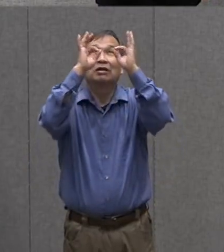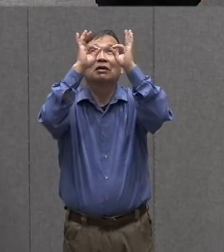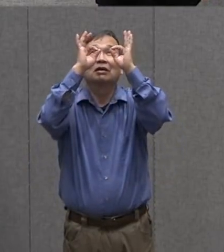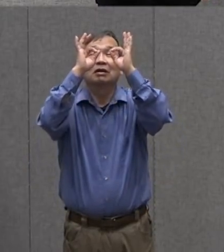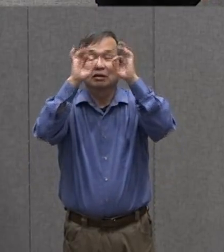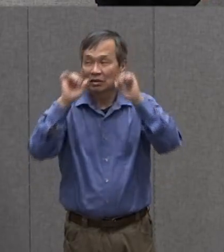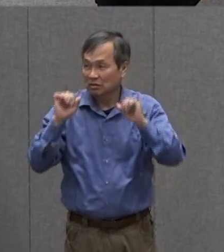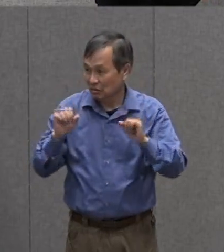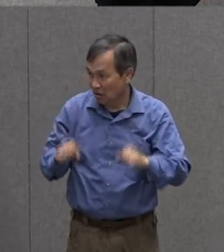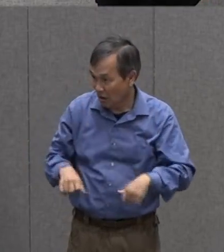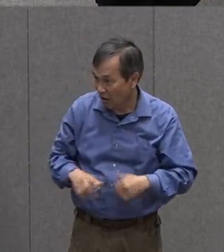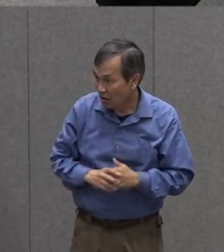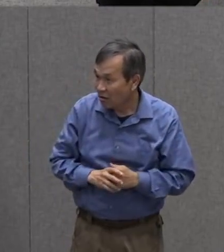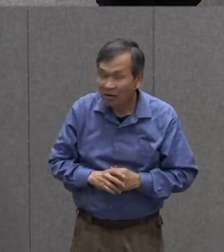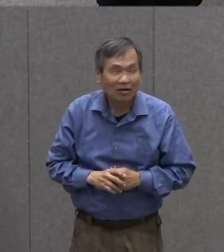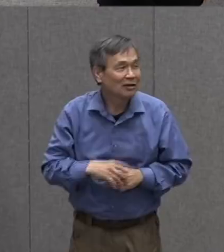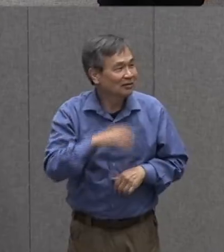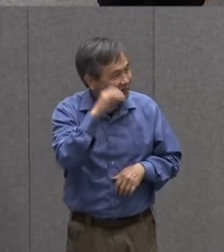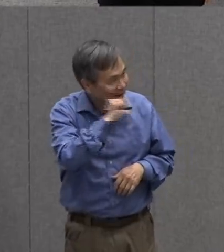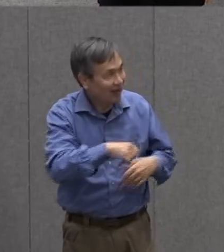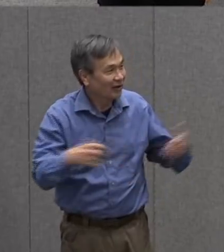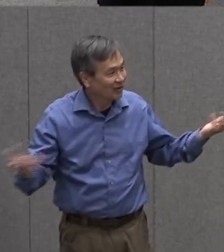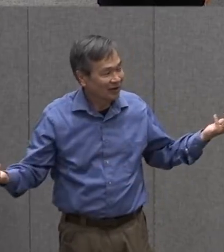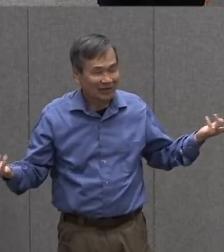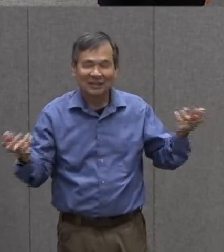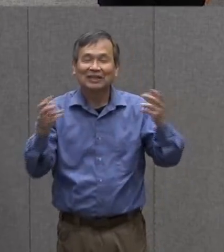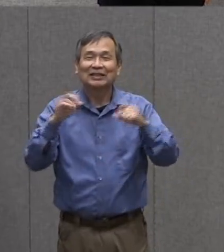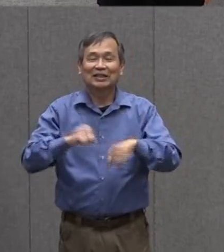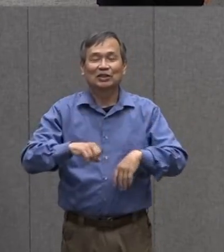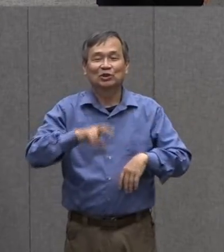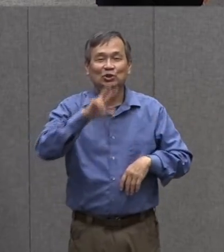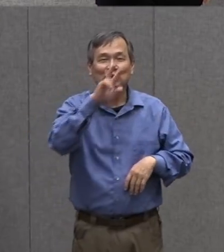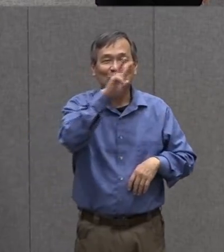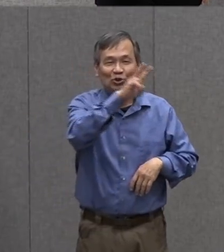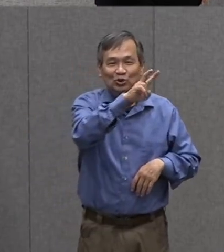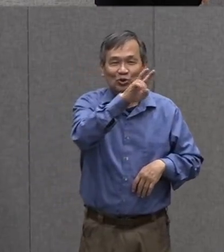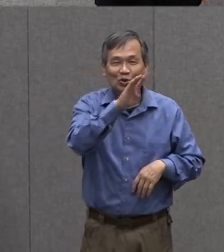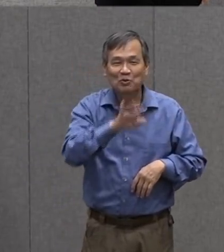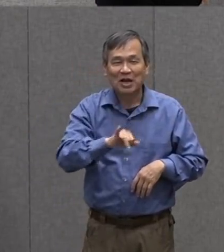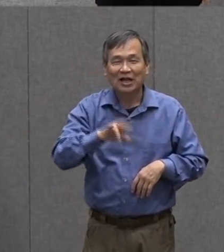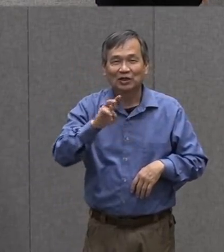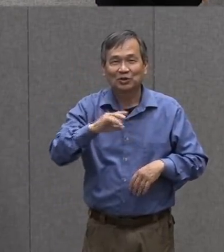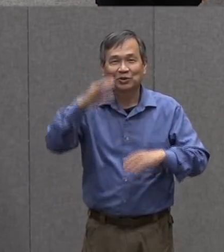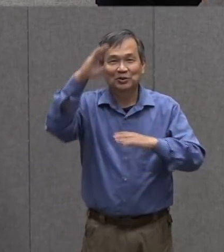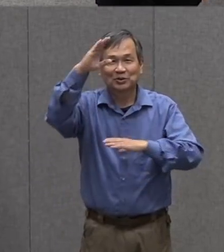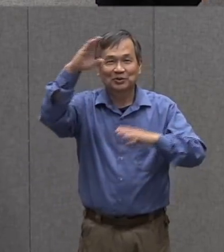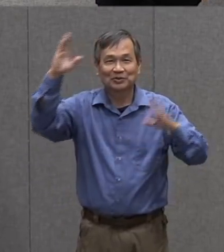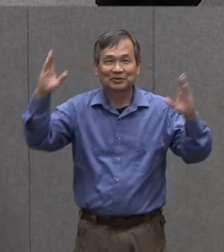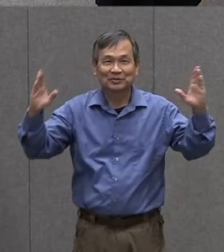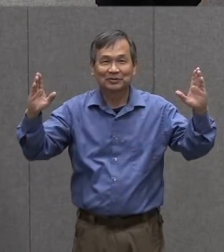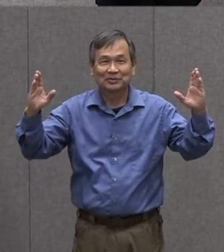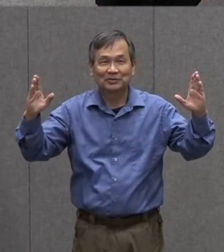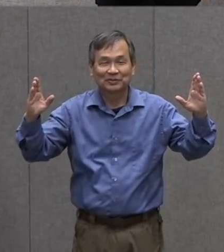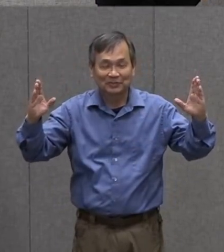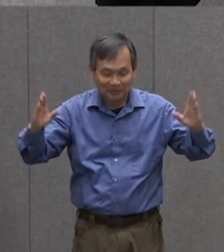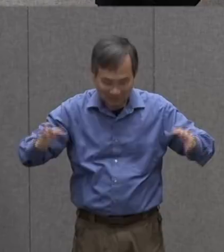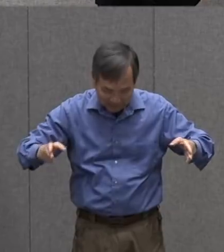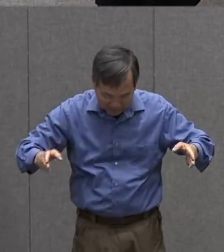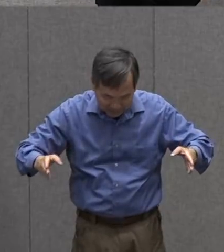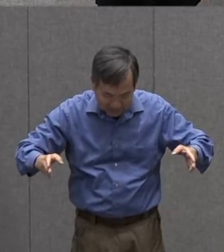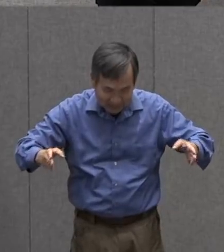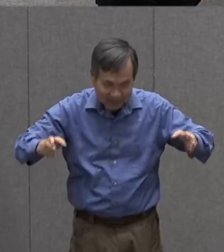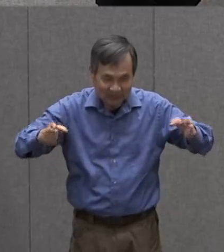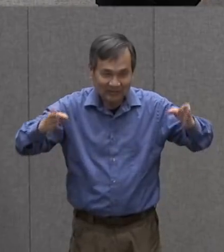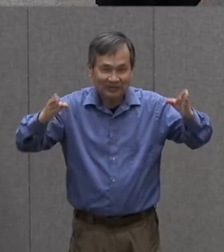is a two by two when you look up and you have a view or a lens if you will with your hands you can actually